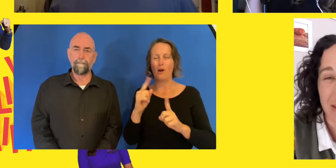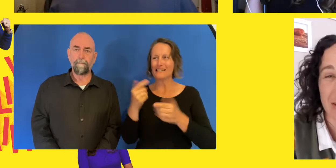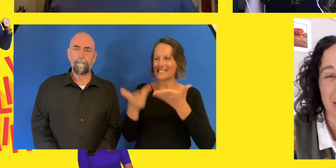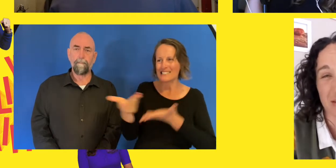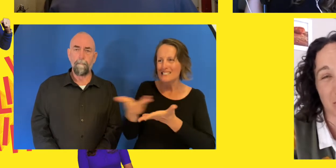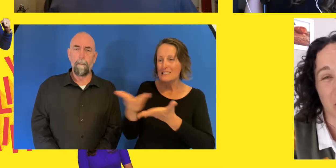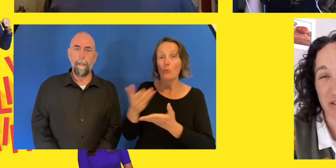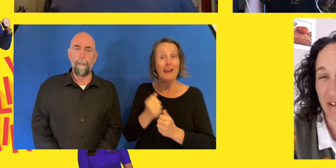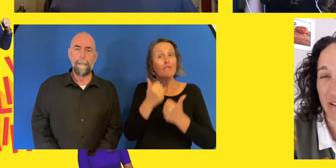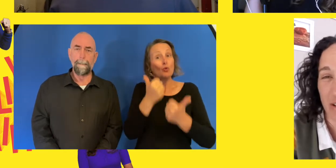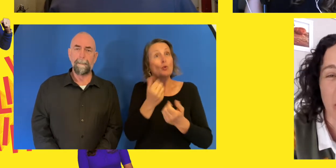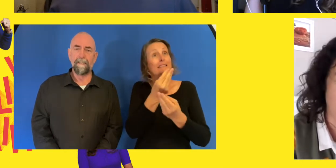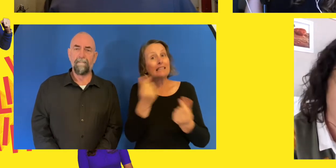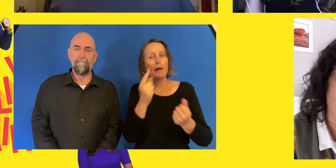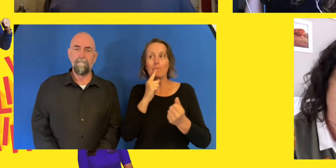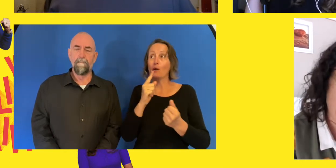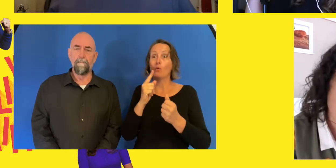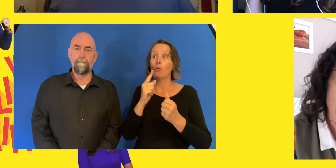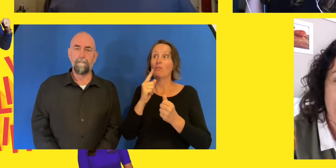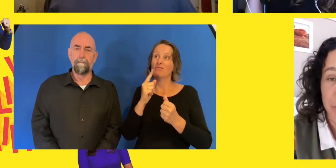good parts in it, just it wasn't very good all over.